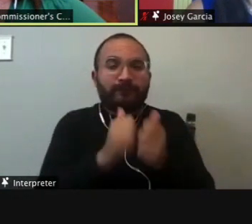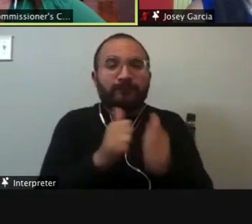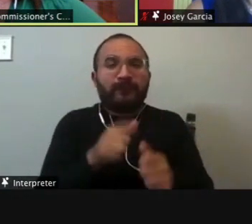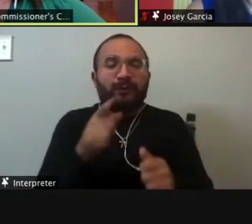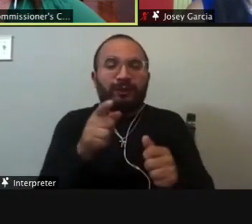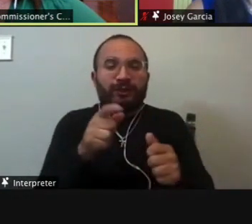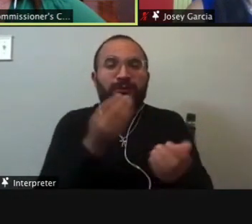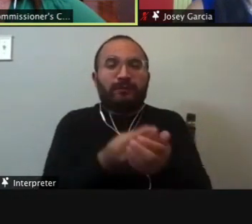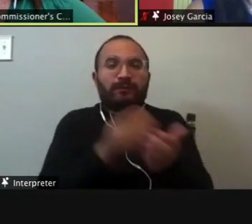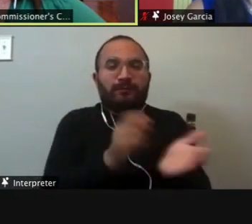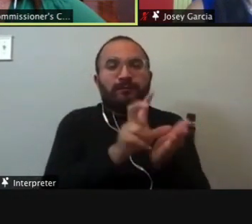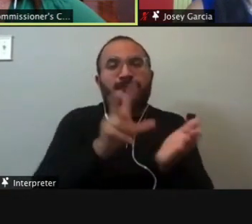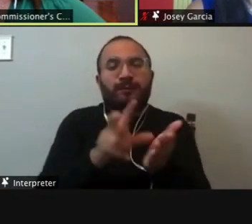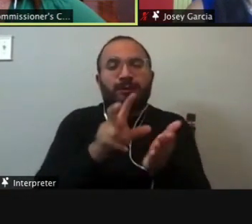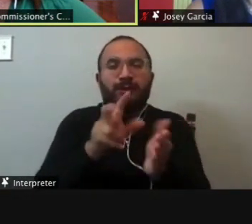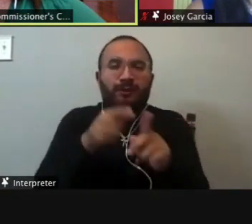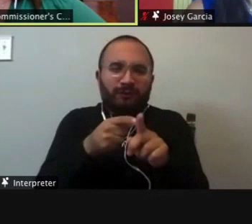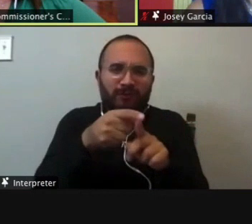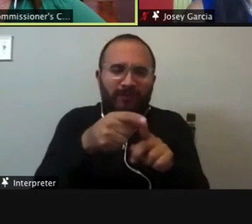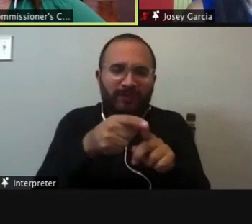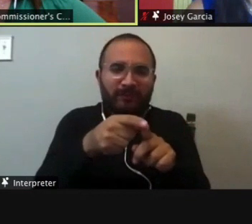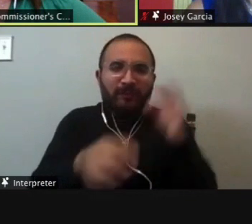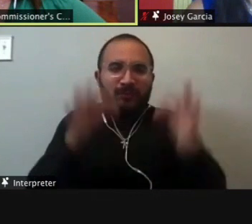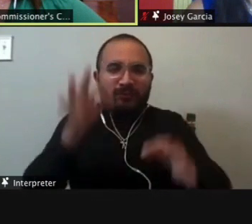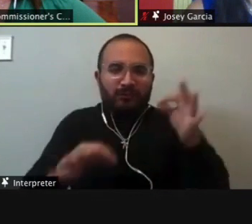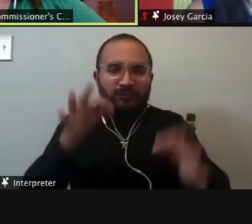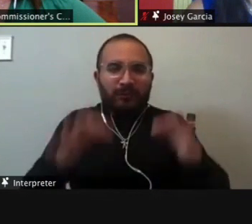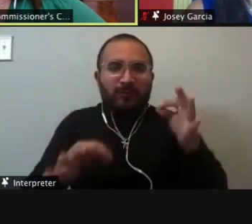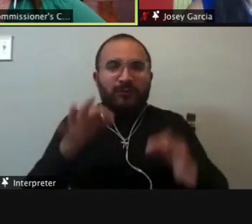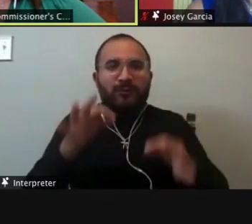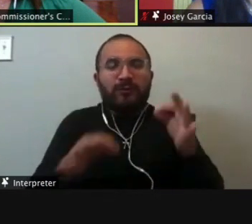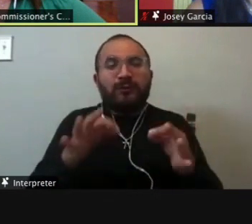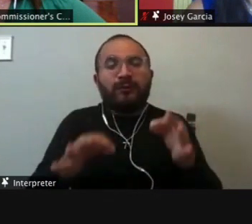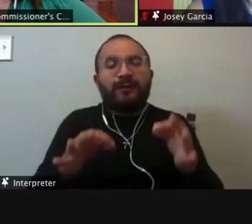like judge Rosie Gonzalez and drug court in order to rehabilitate instead of